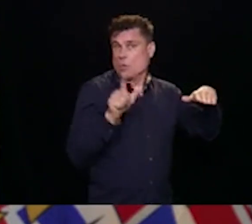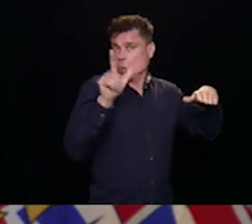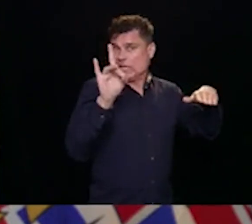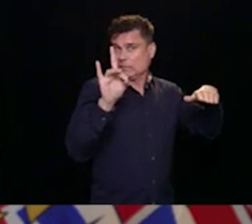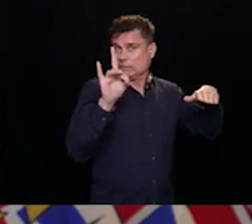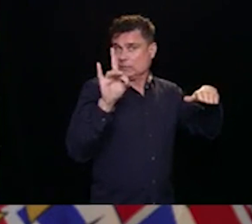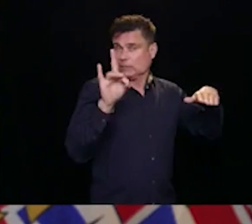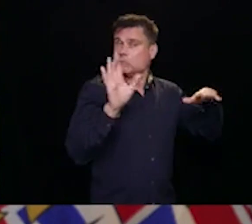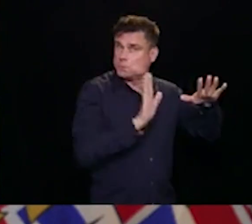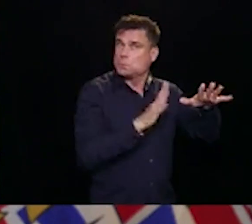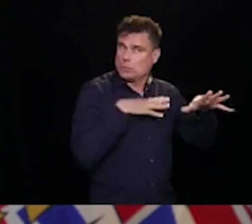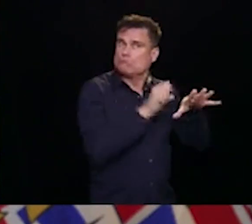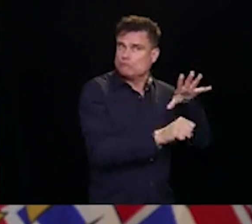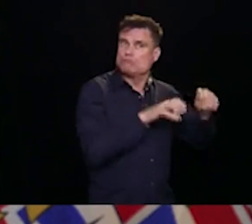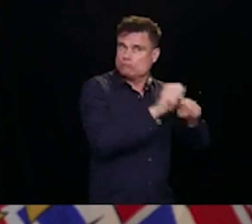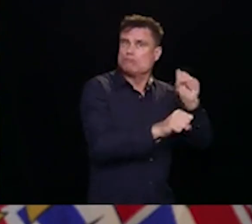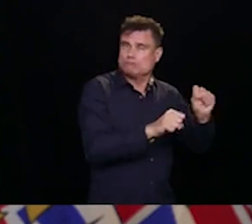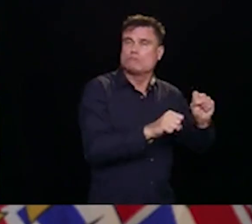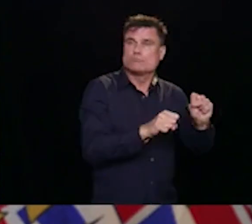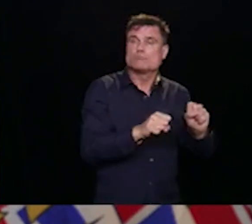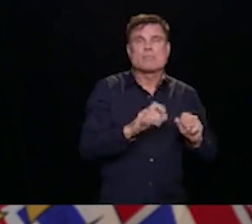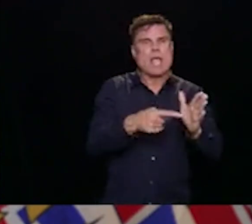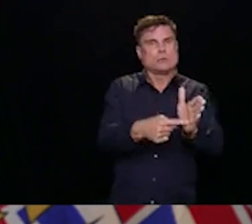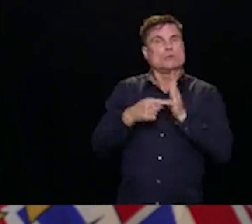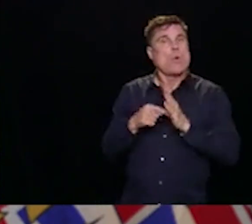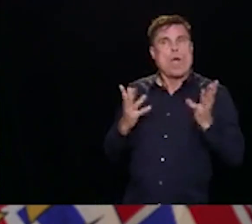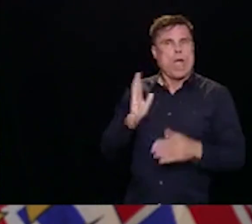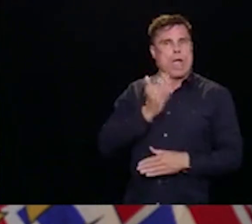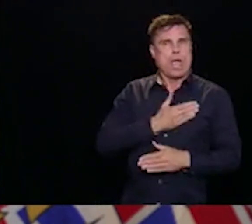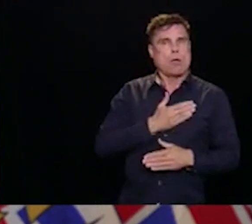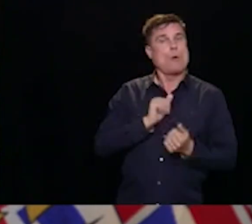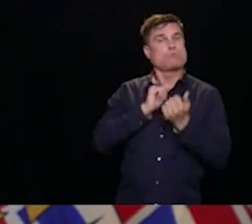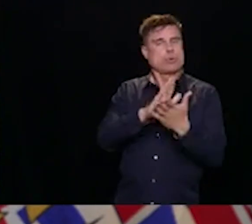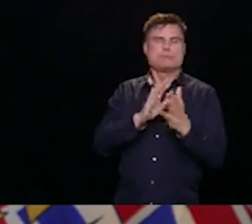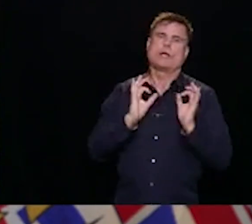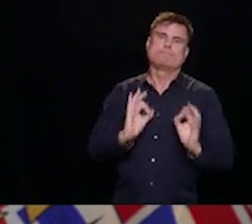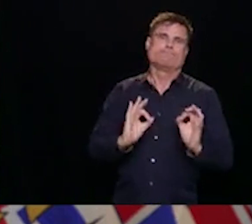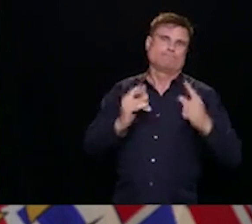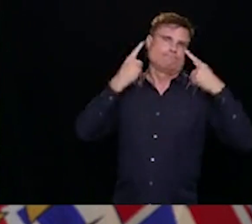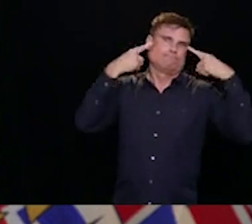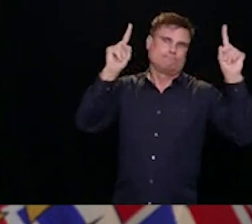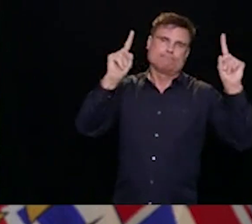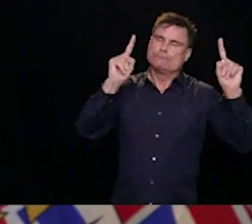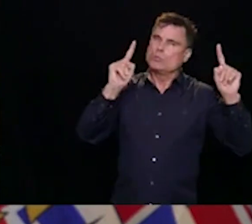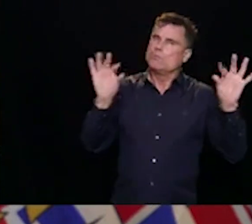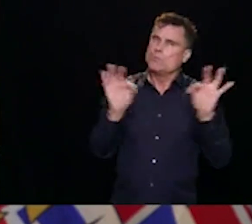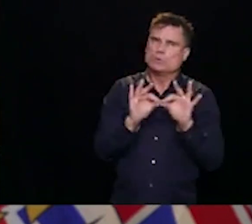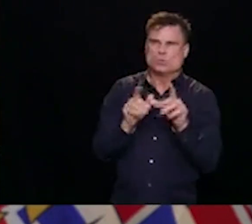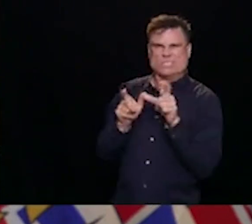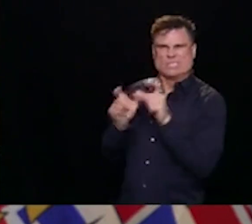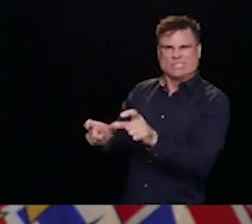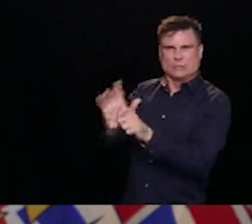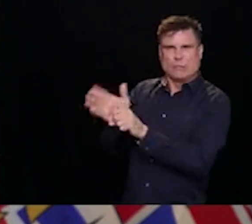keep people safely quarantined. So, it has been very effective for us, and I think it's a very important piece of